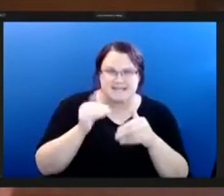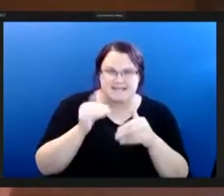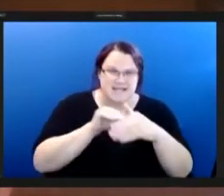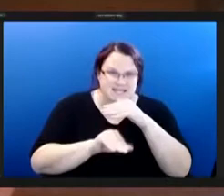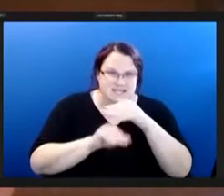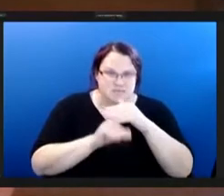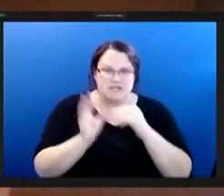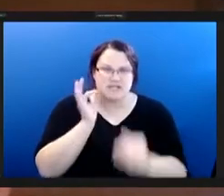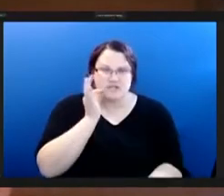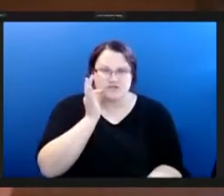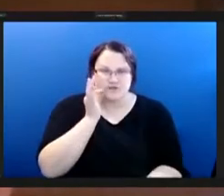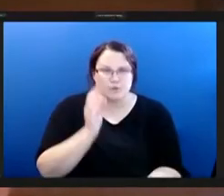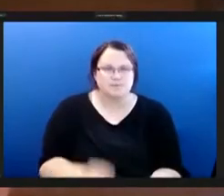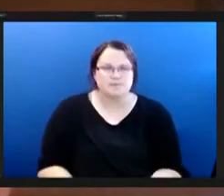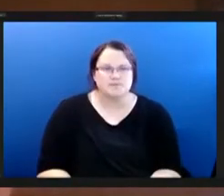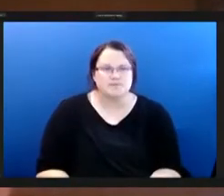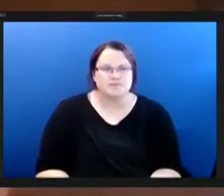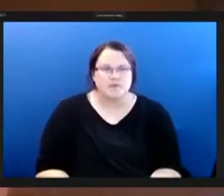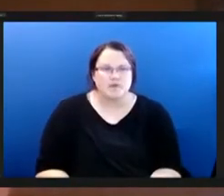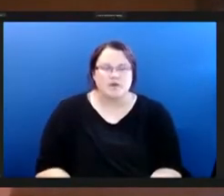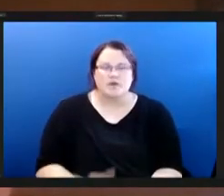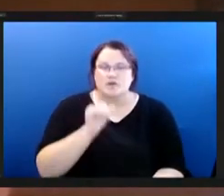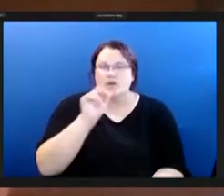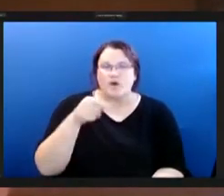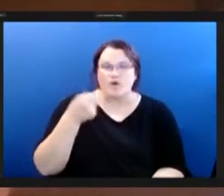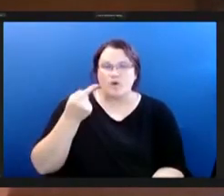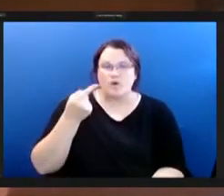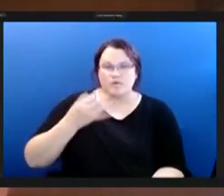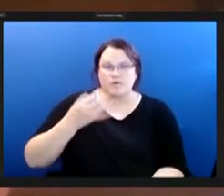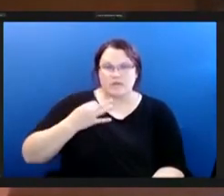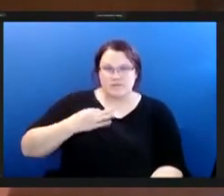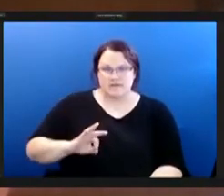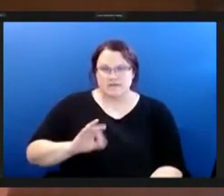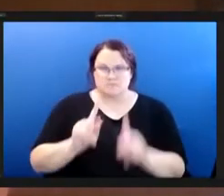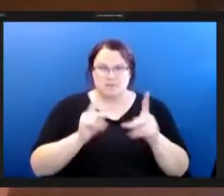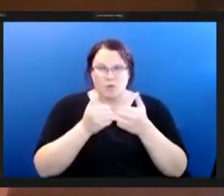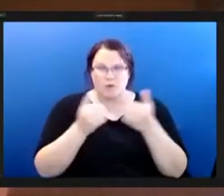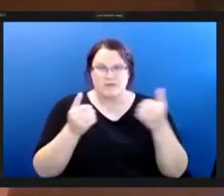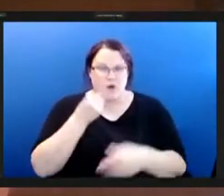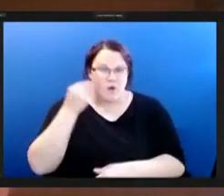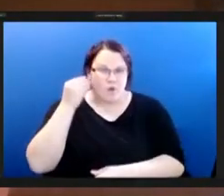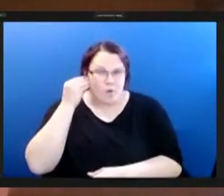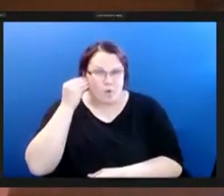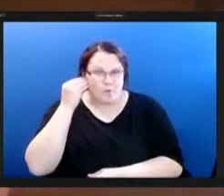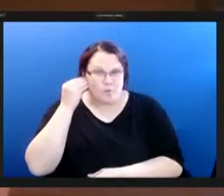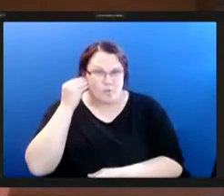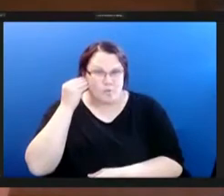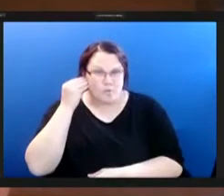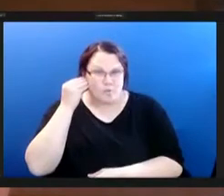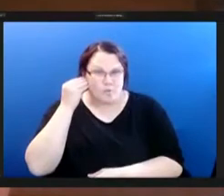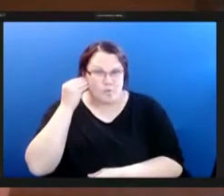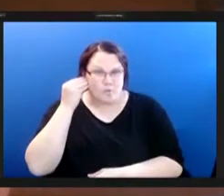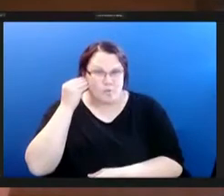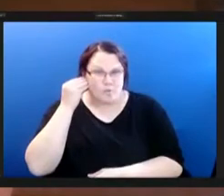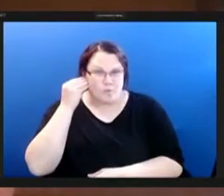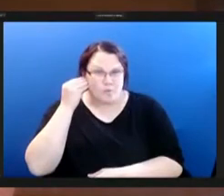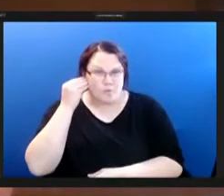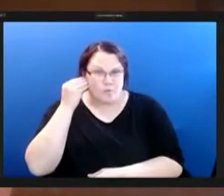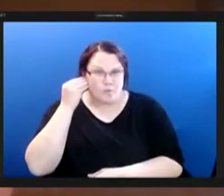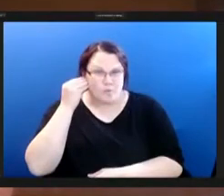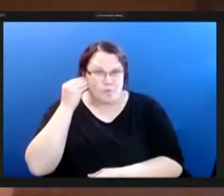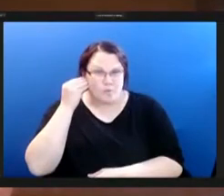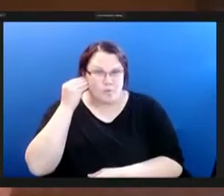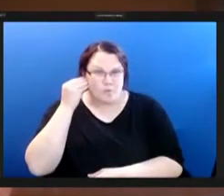this not only benefits the homeless or less fortunate but the runner the biker the scooters or